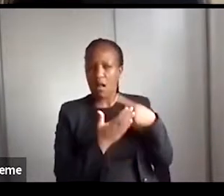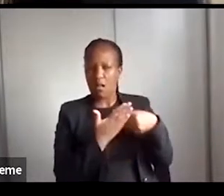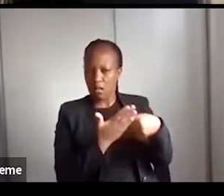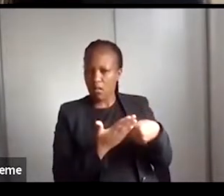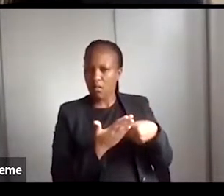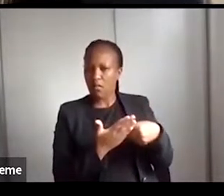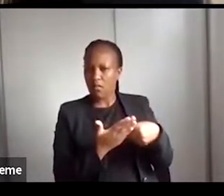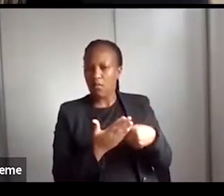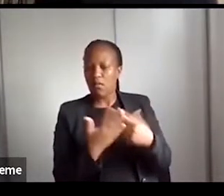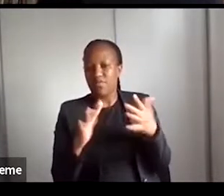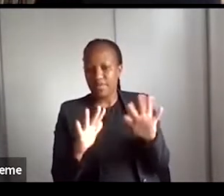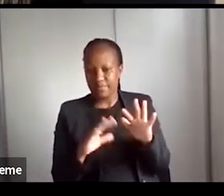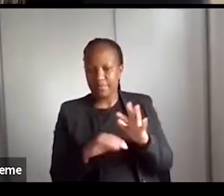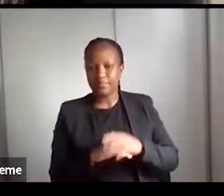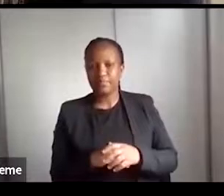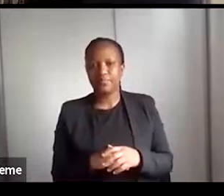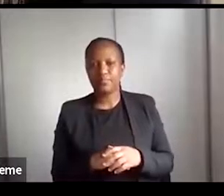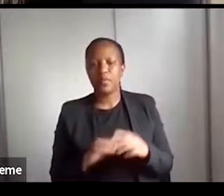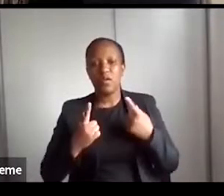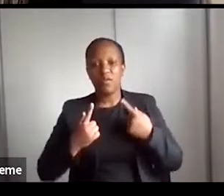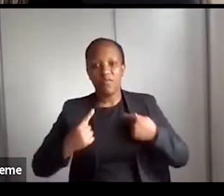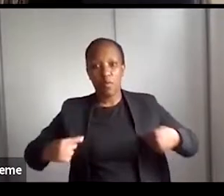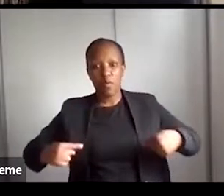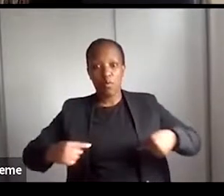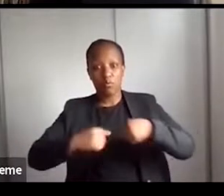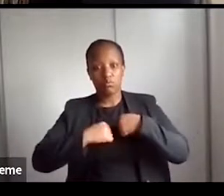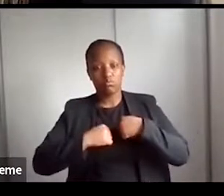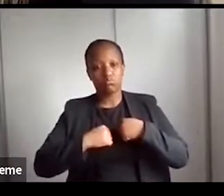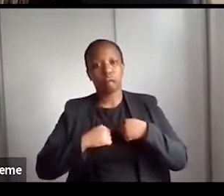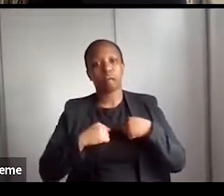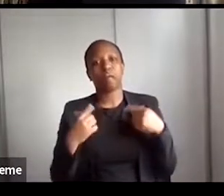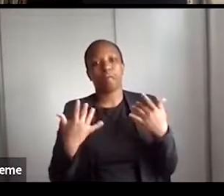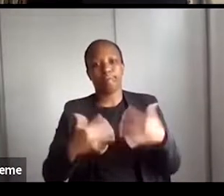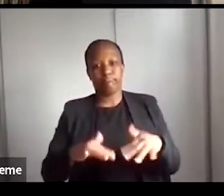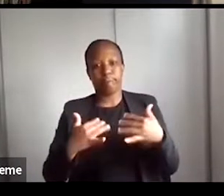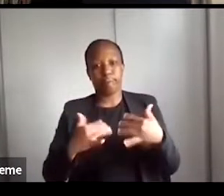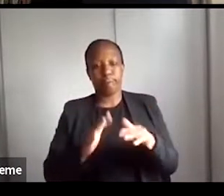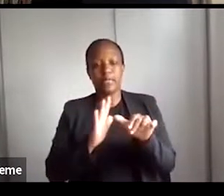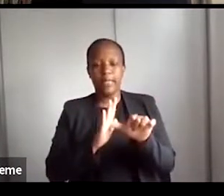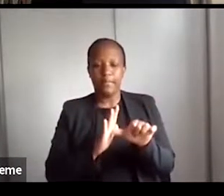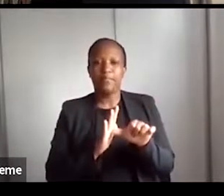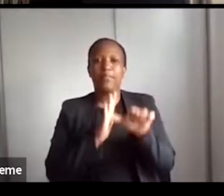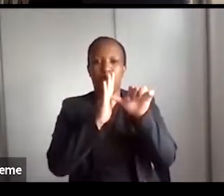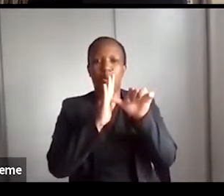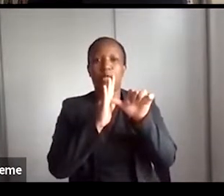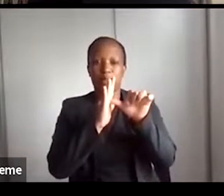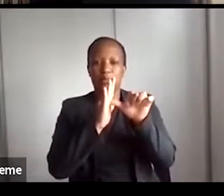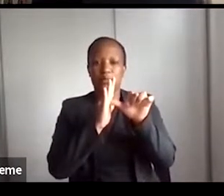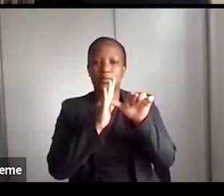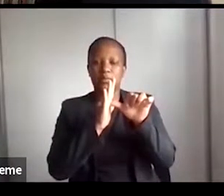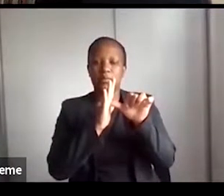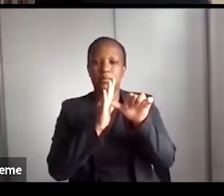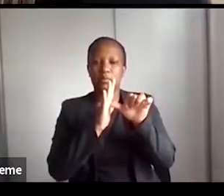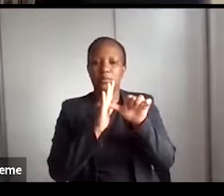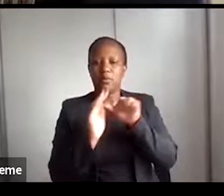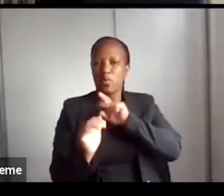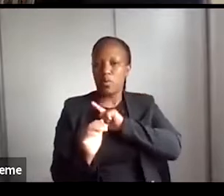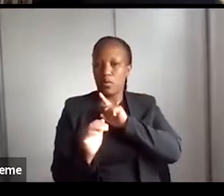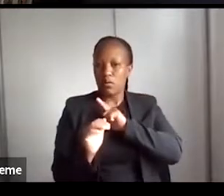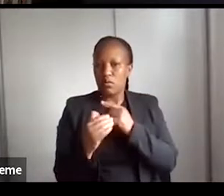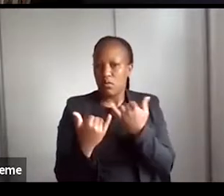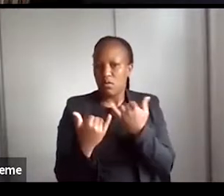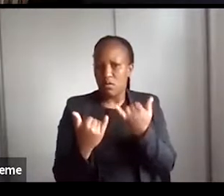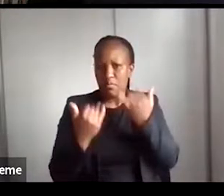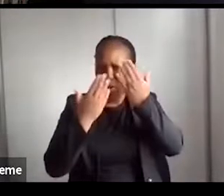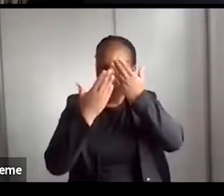You know, for us, mean, this is a particularly important event, given that we, I don't know that